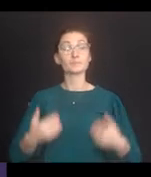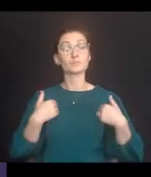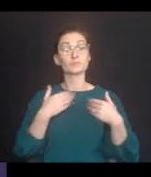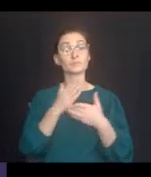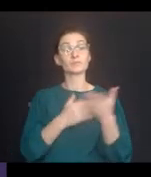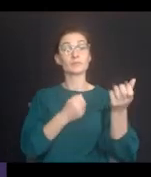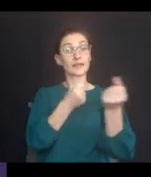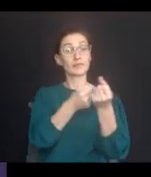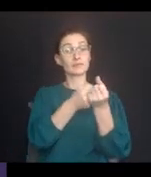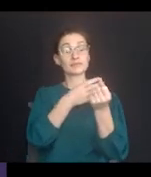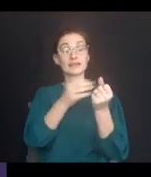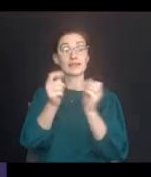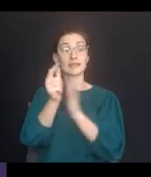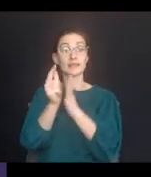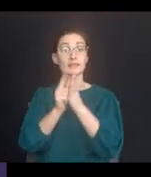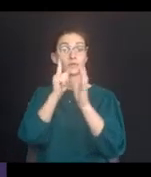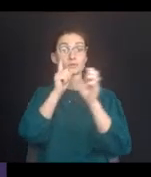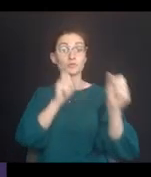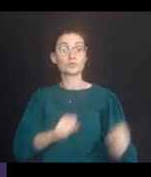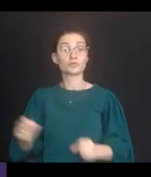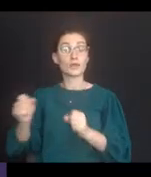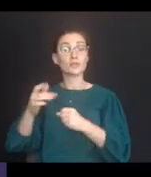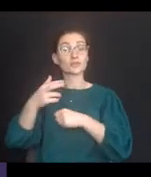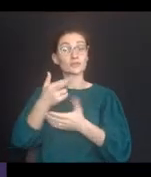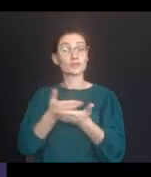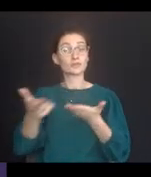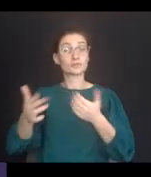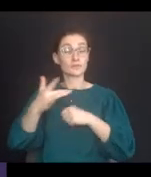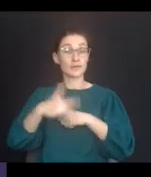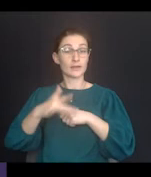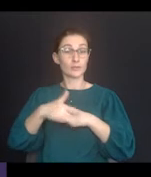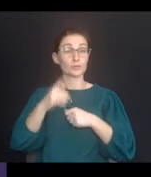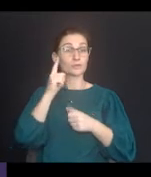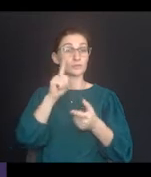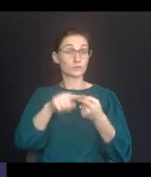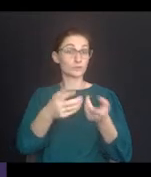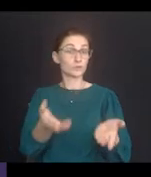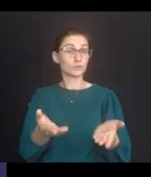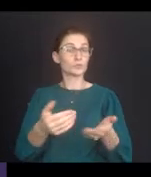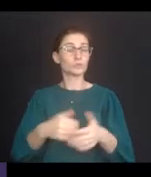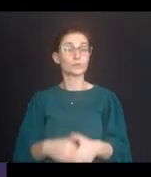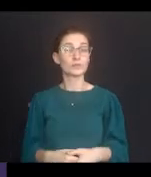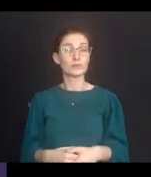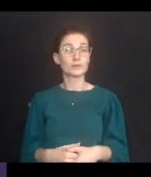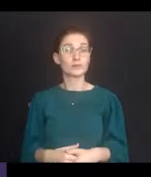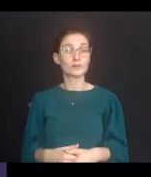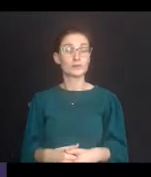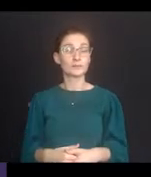There are advocacy and legal strategies and resources available to you.